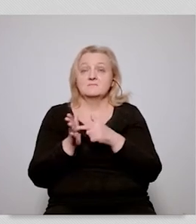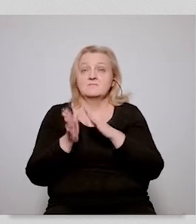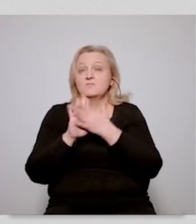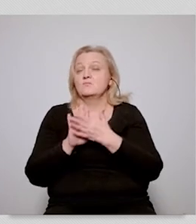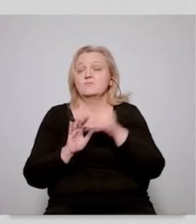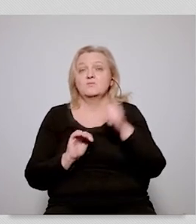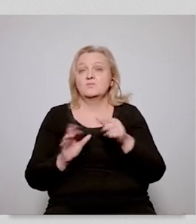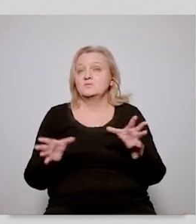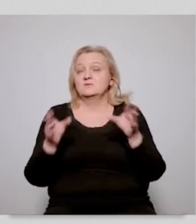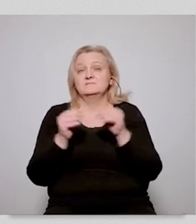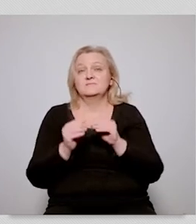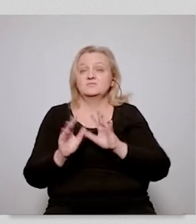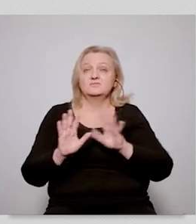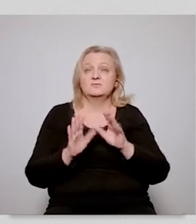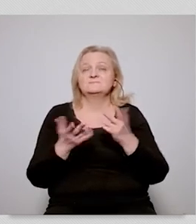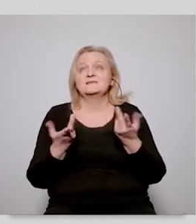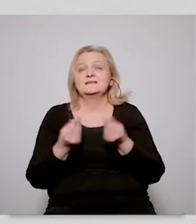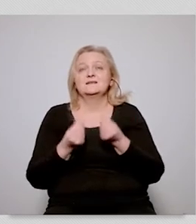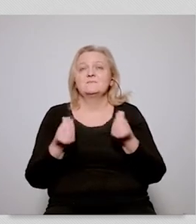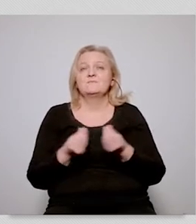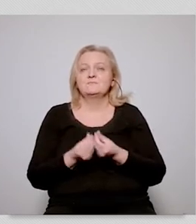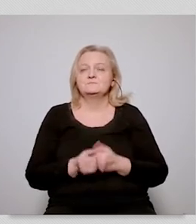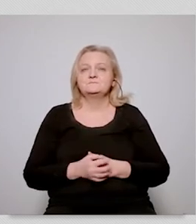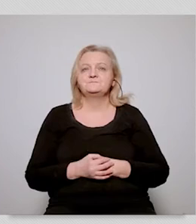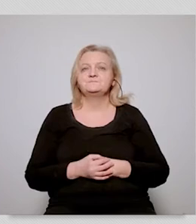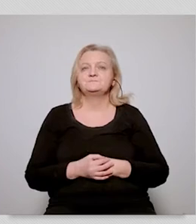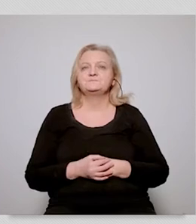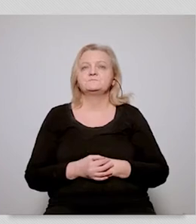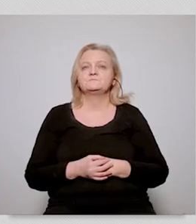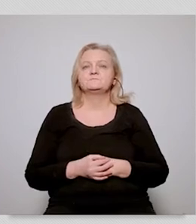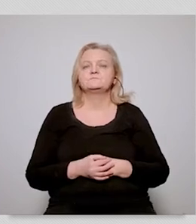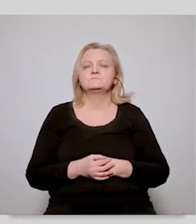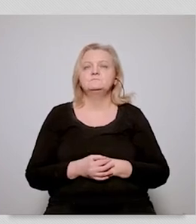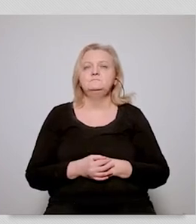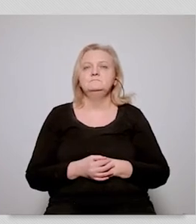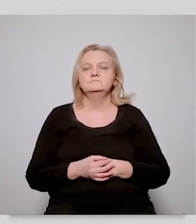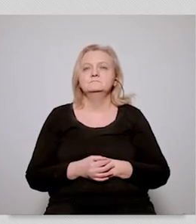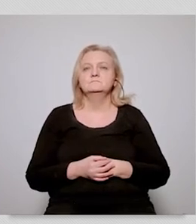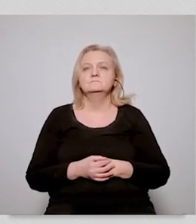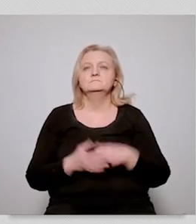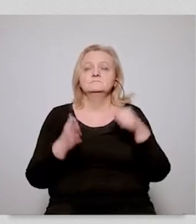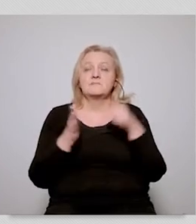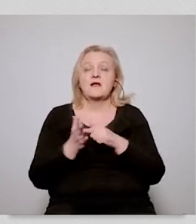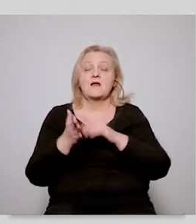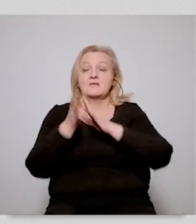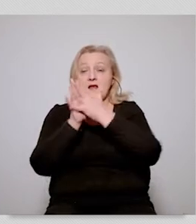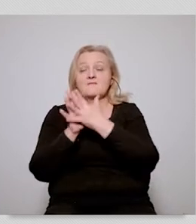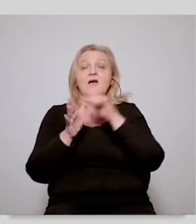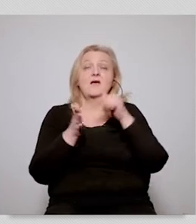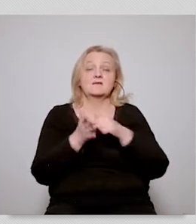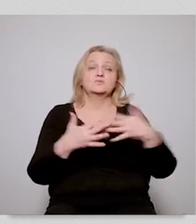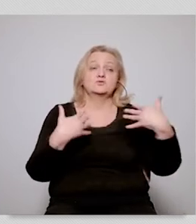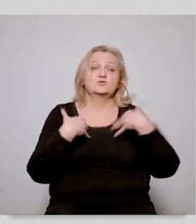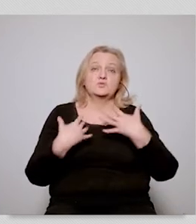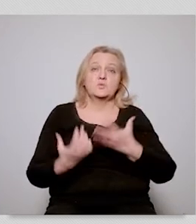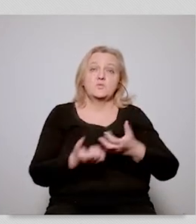we can't have an energy transition without uh uh committing